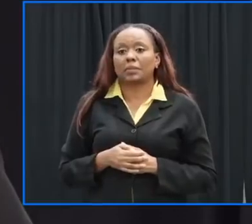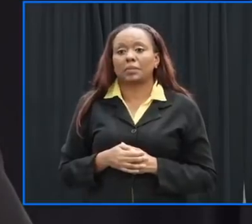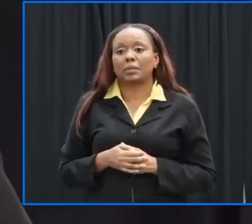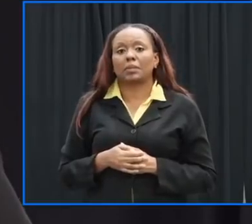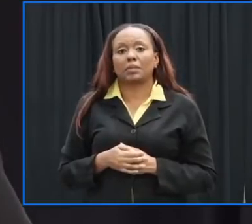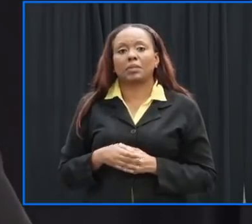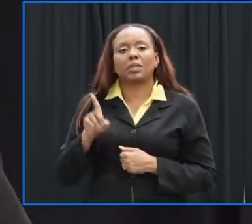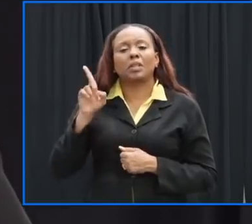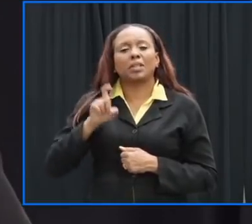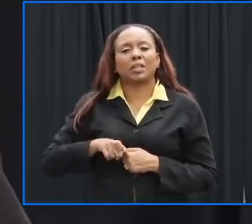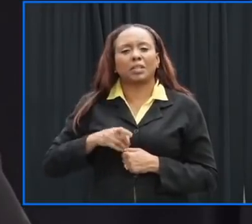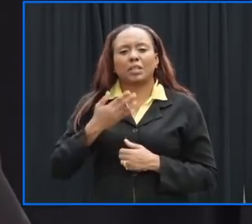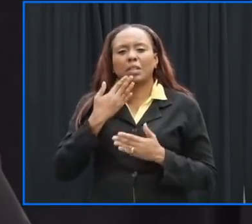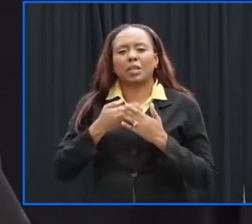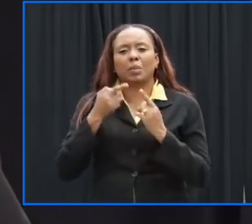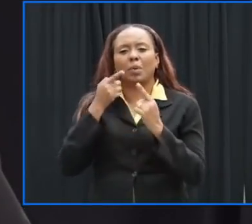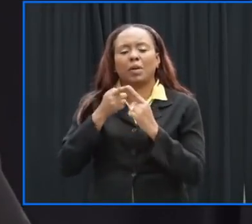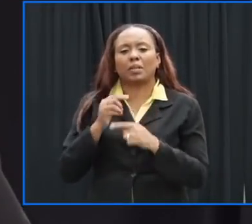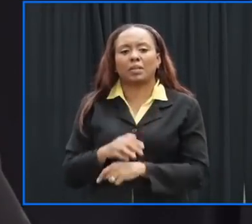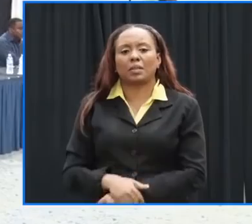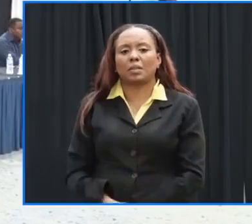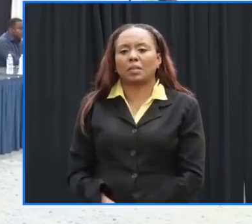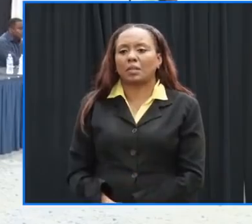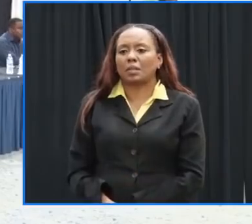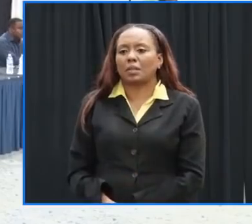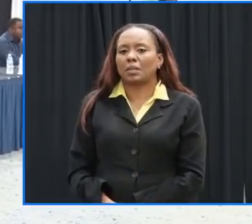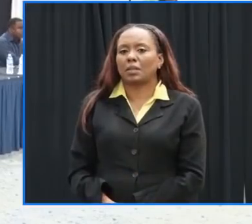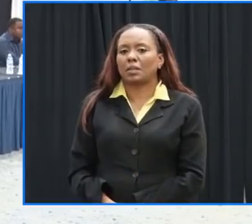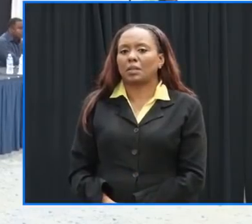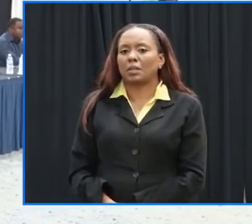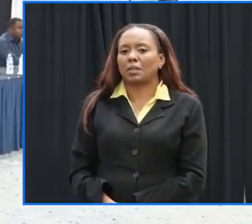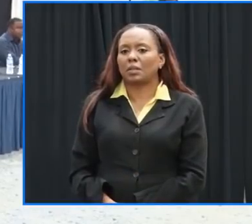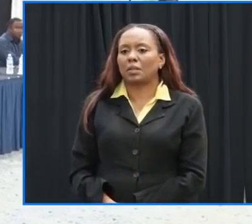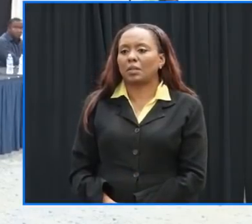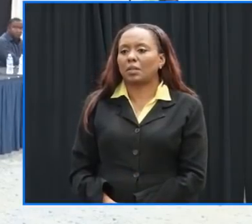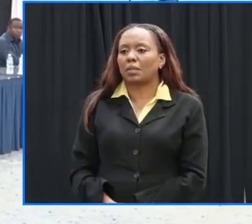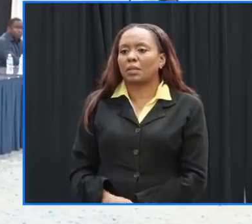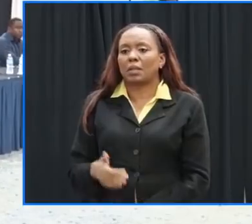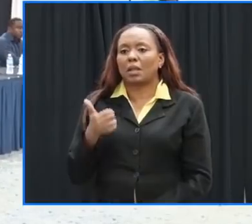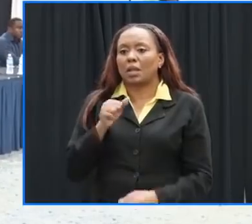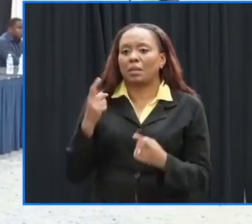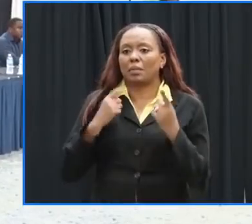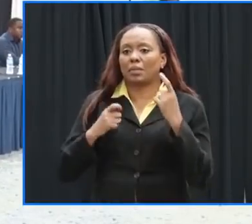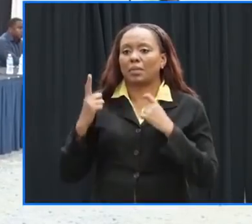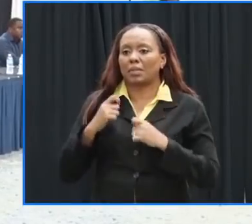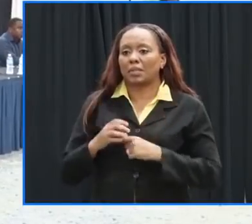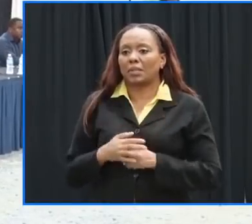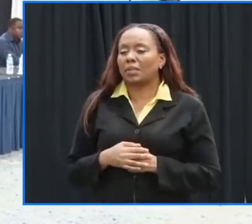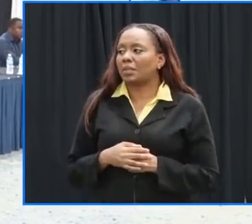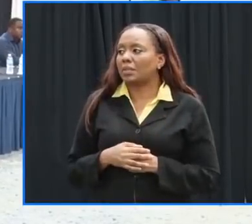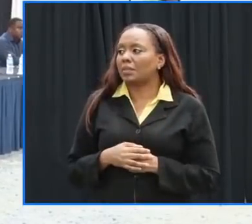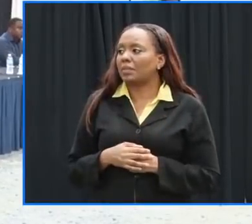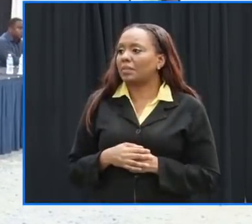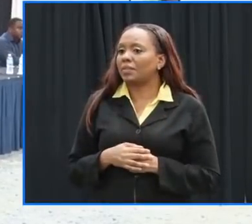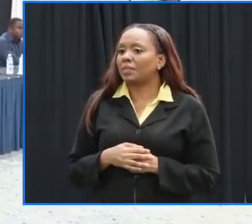do well to take it on okay thank you any other comments of the media any further questions